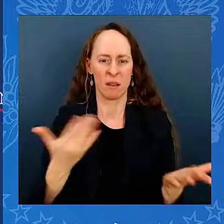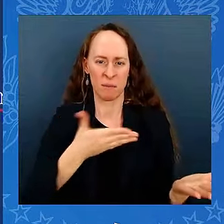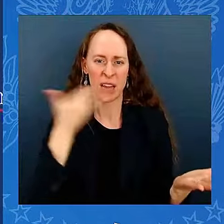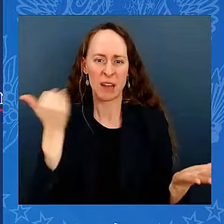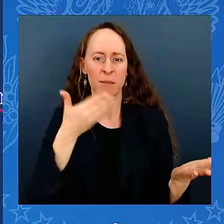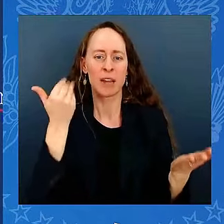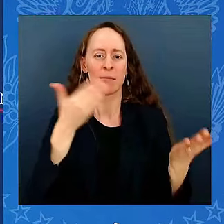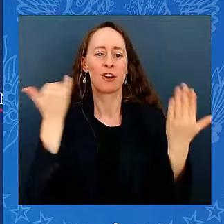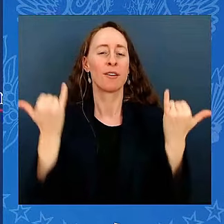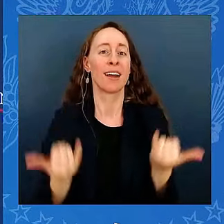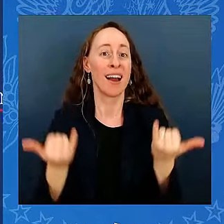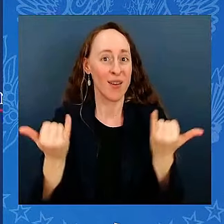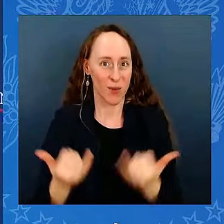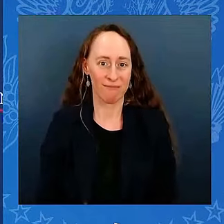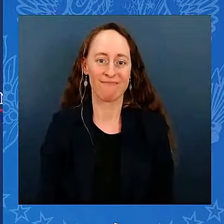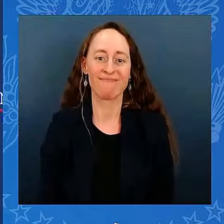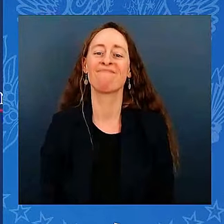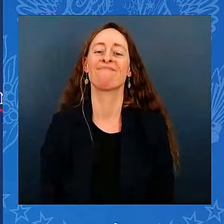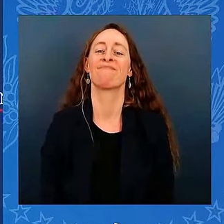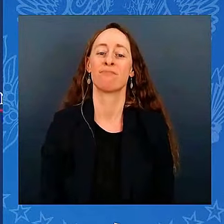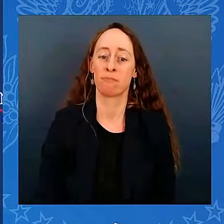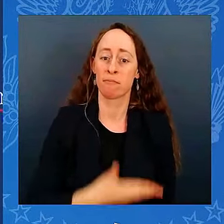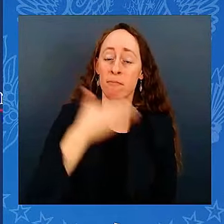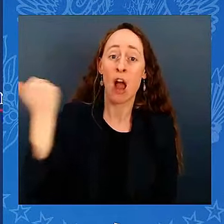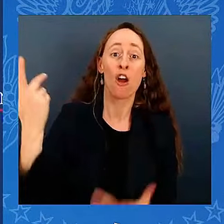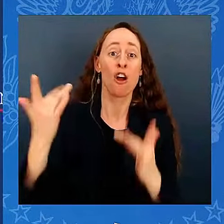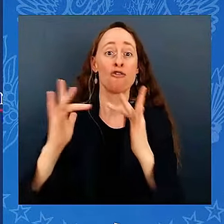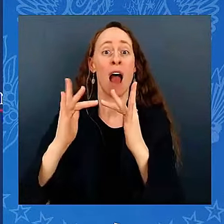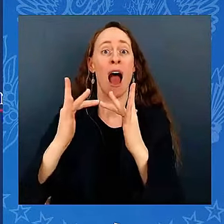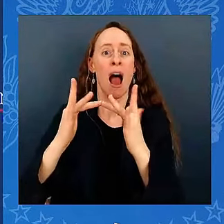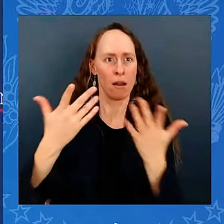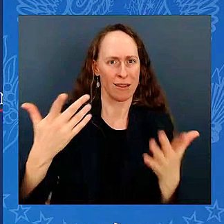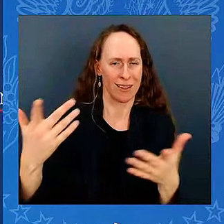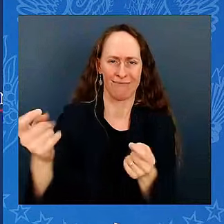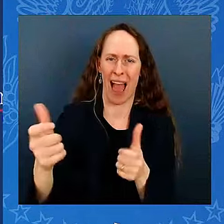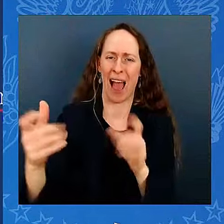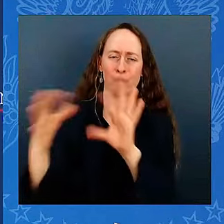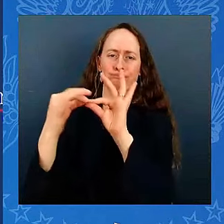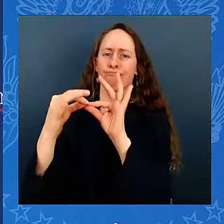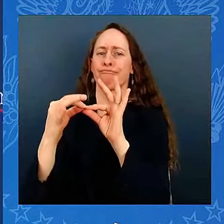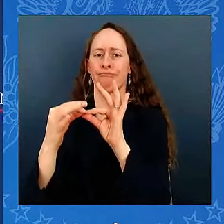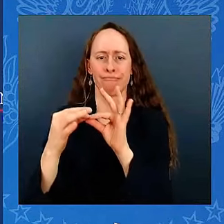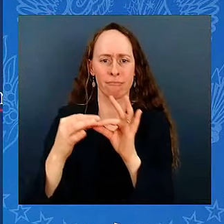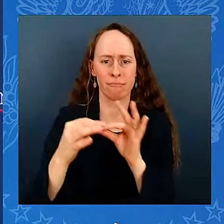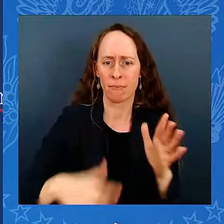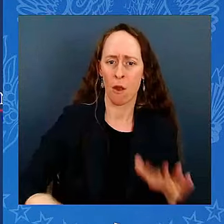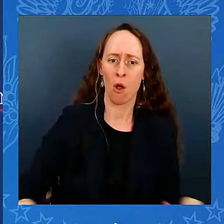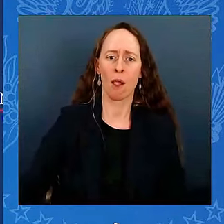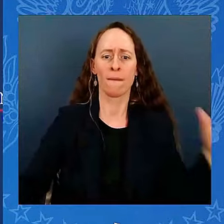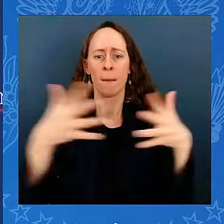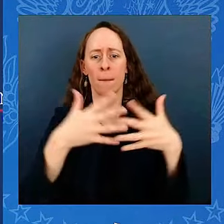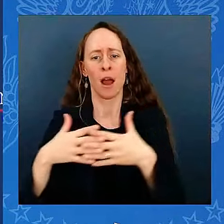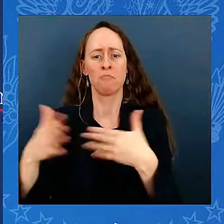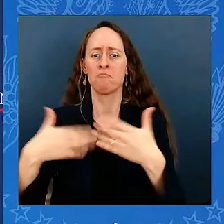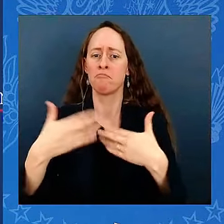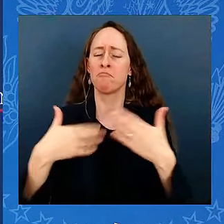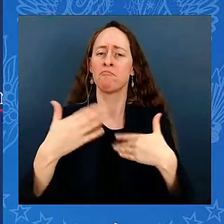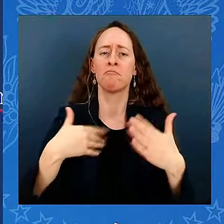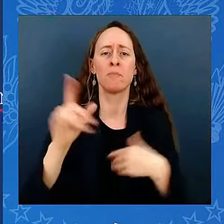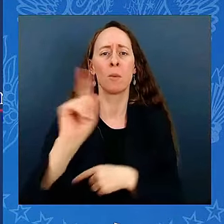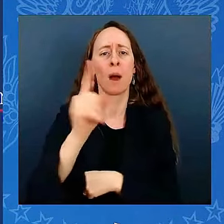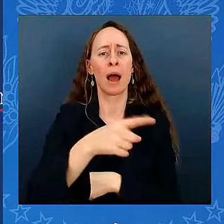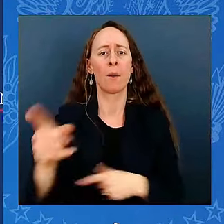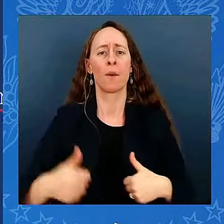Providing affordable, high-speed Internet for every American, no matter where they live, not unlike what Franklin Roosevelt did. Remember what he did? You don't remember? You weren't around.